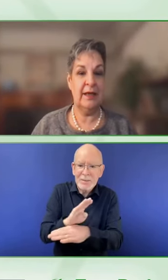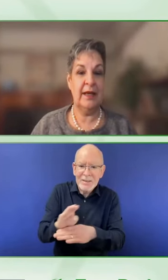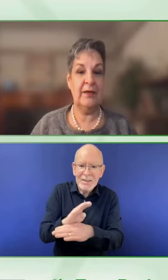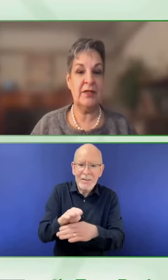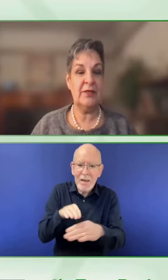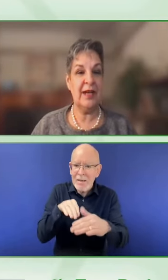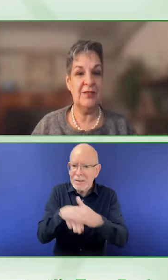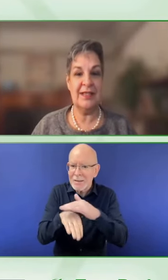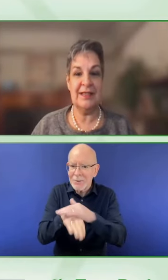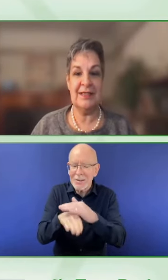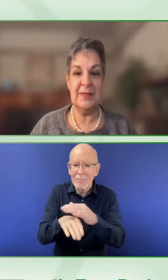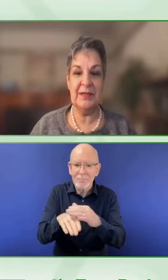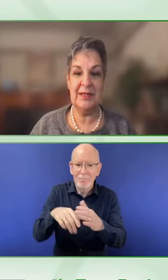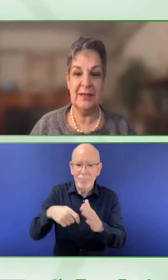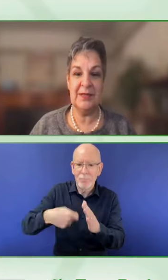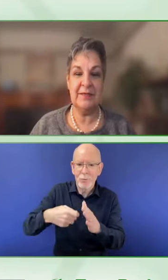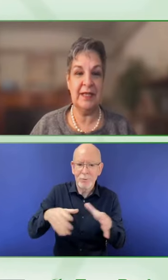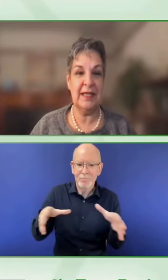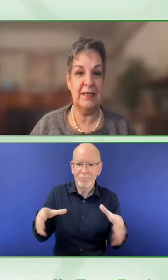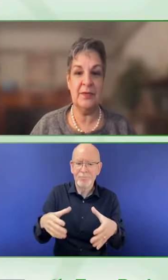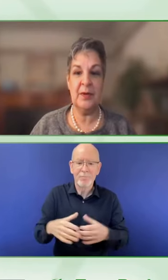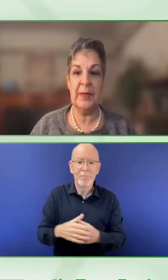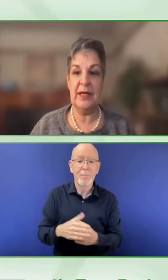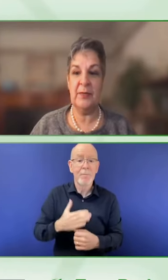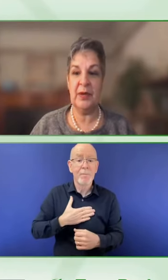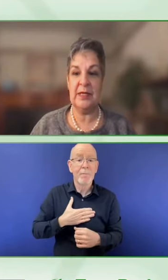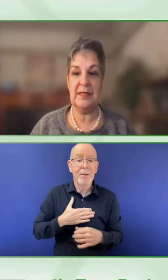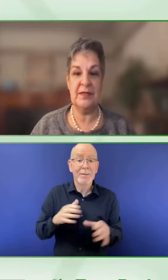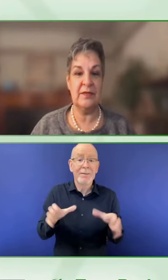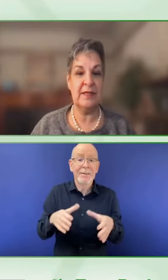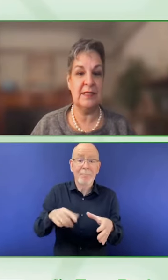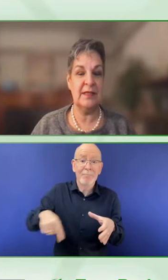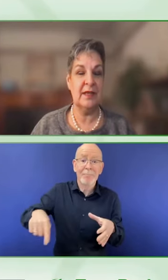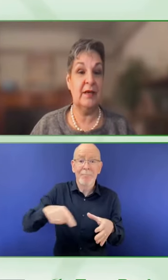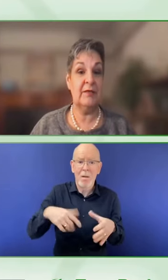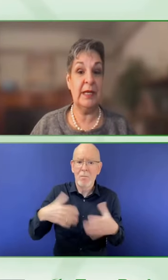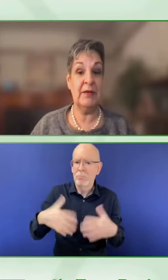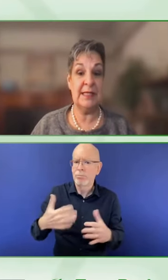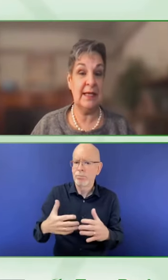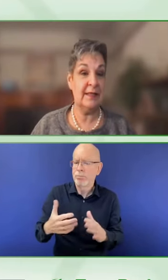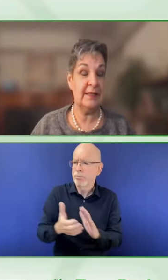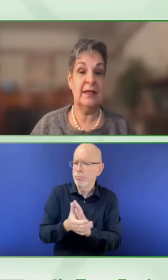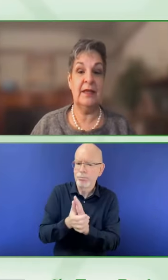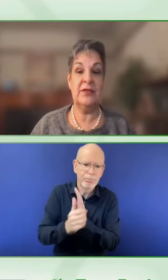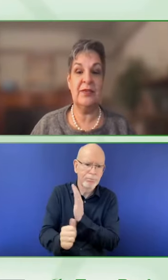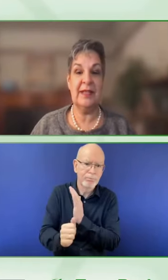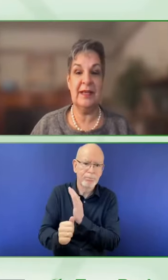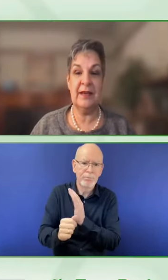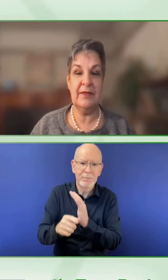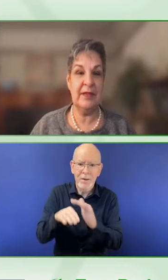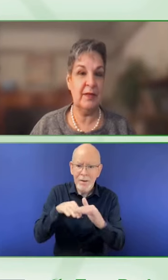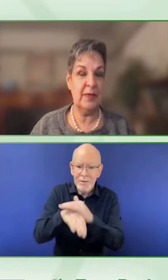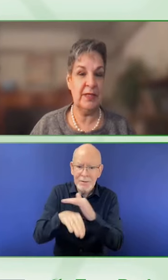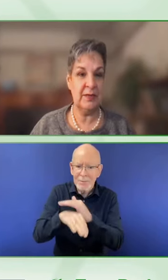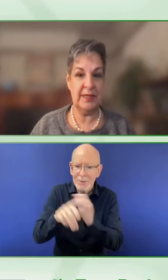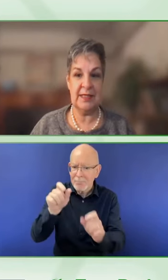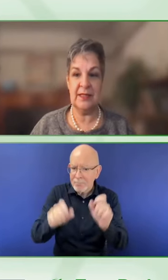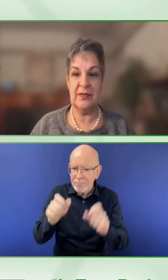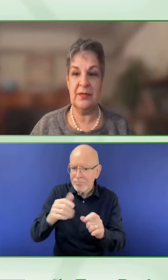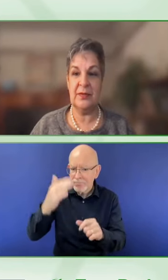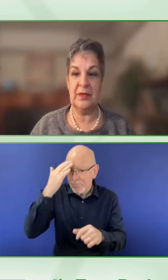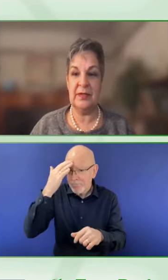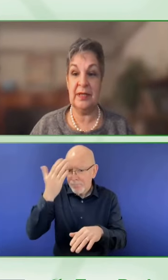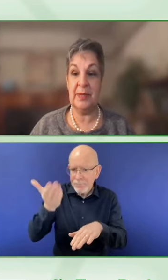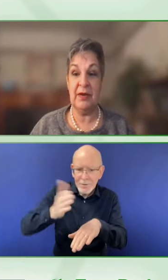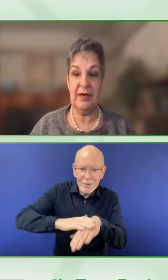Colombia. And our strategy is to build inclusivity into our banking products and services from the outset, ensuring that everything that we do in